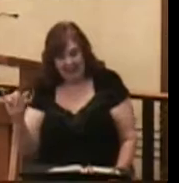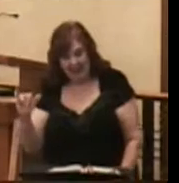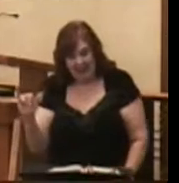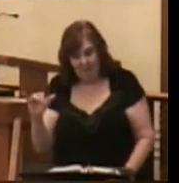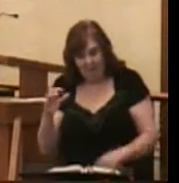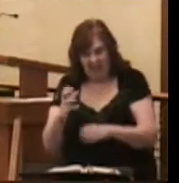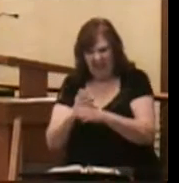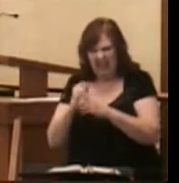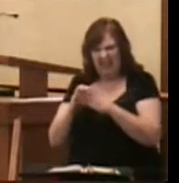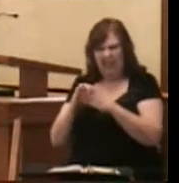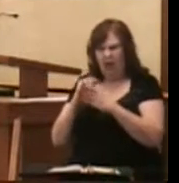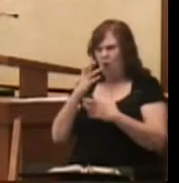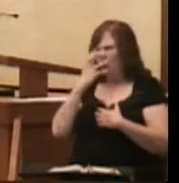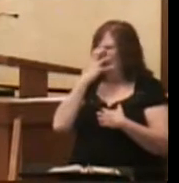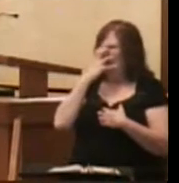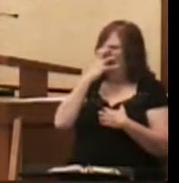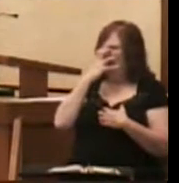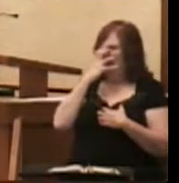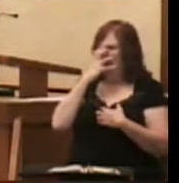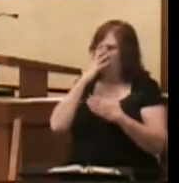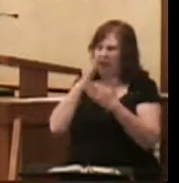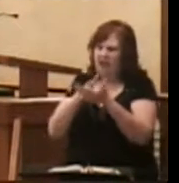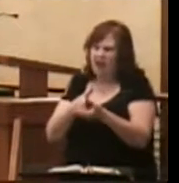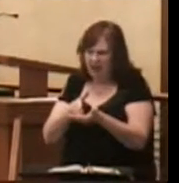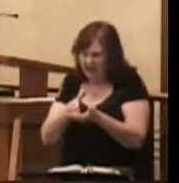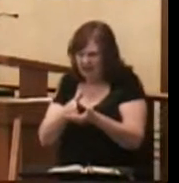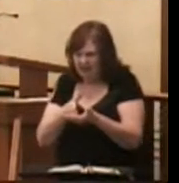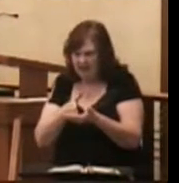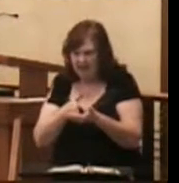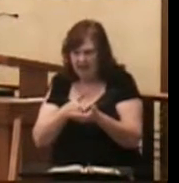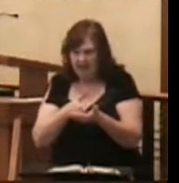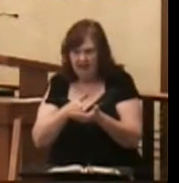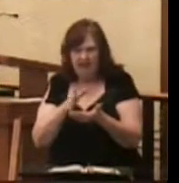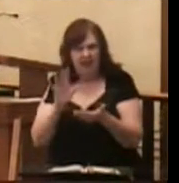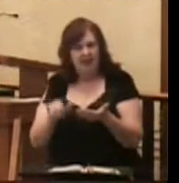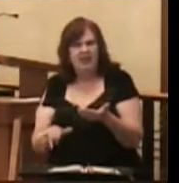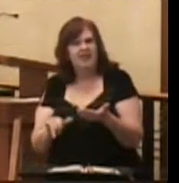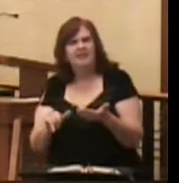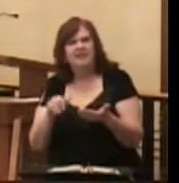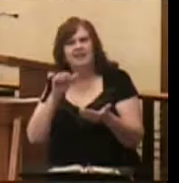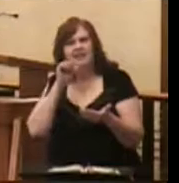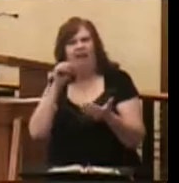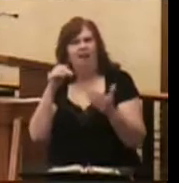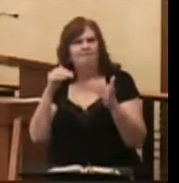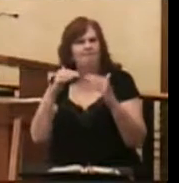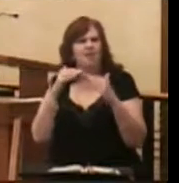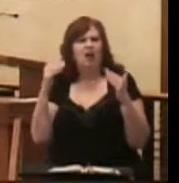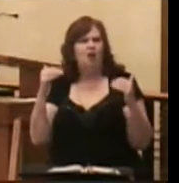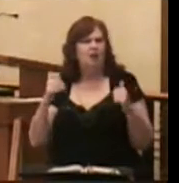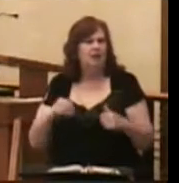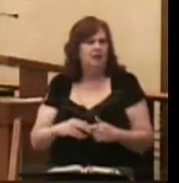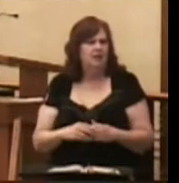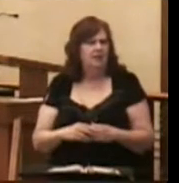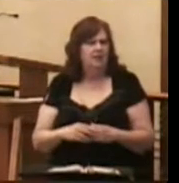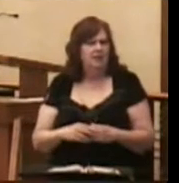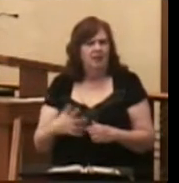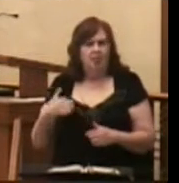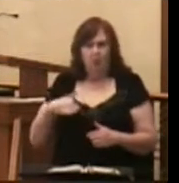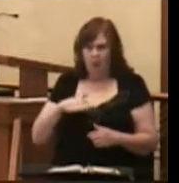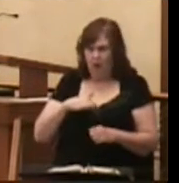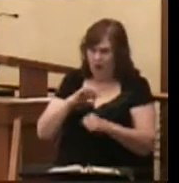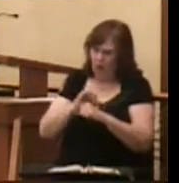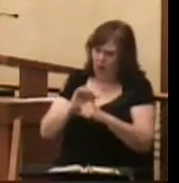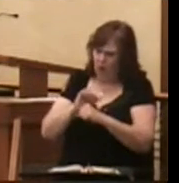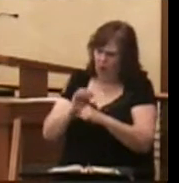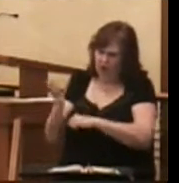they get it, they grumble against the landowner. This is not fair. We who worked